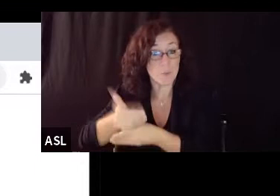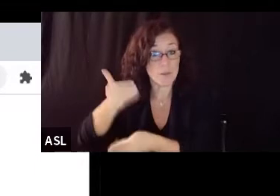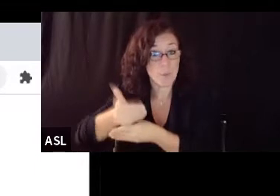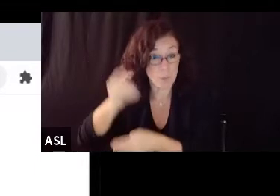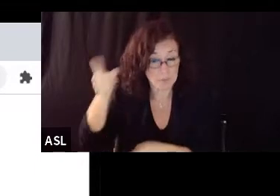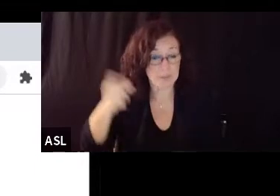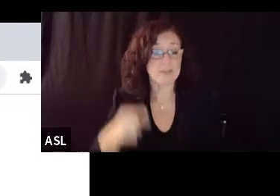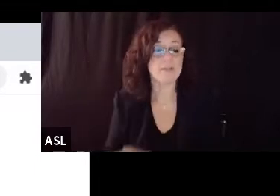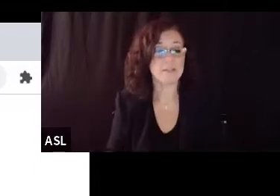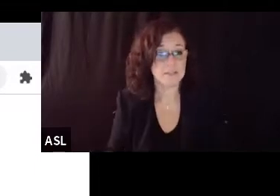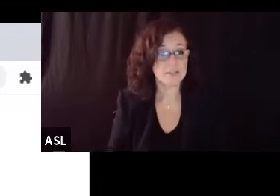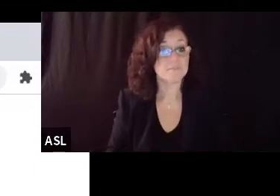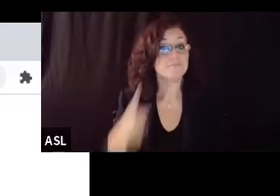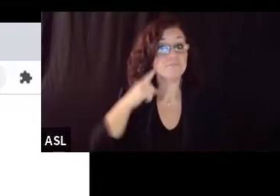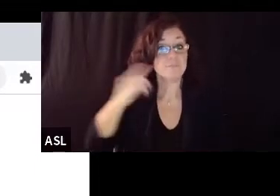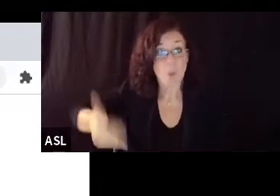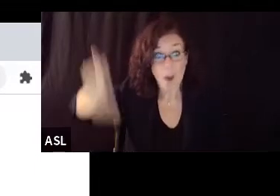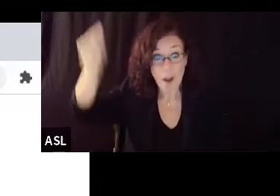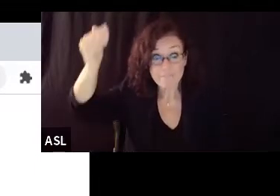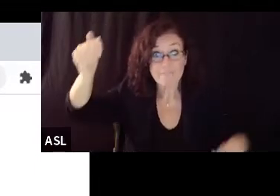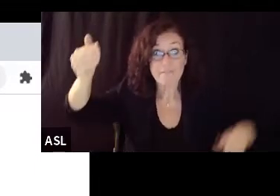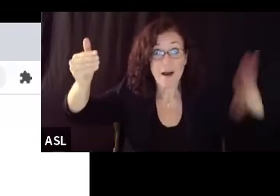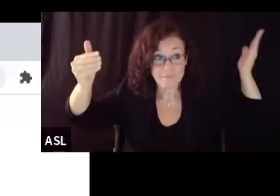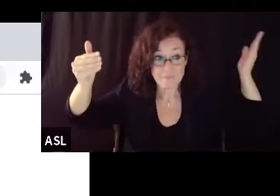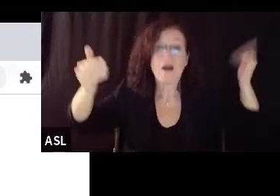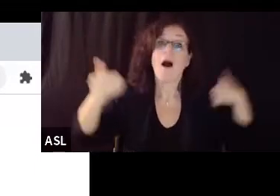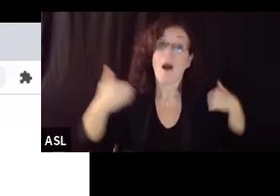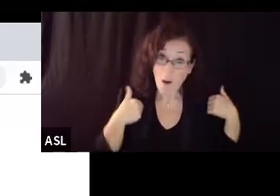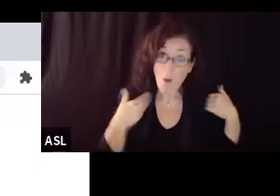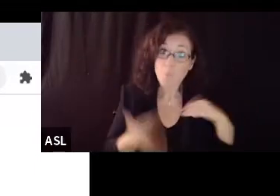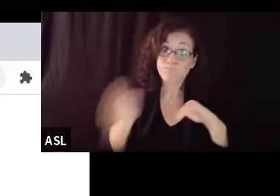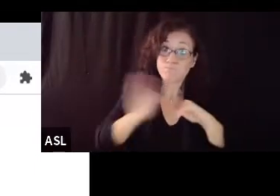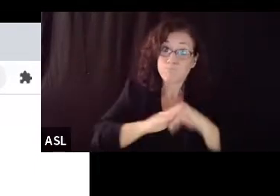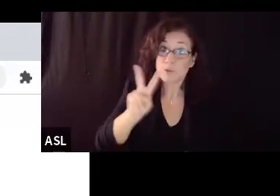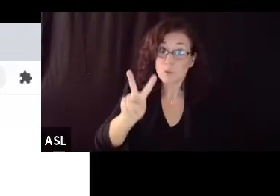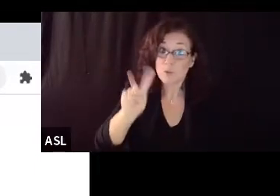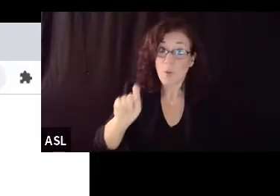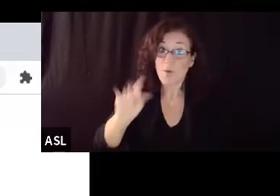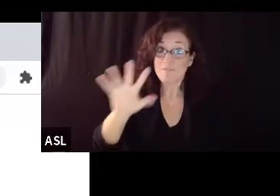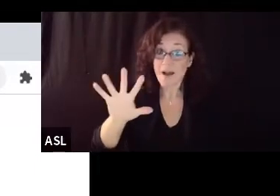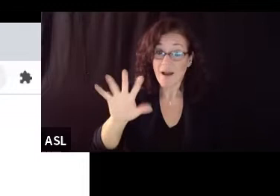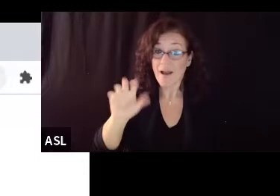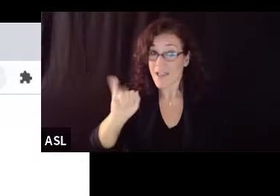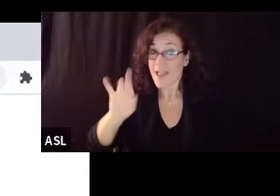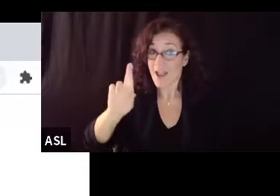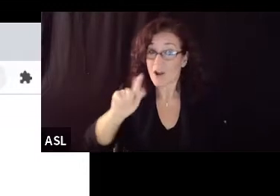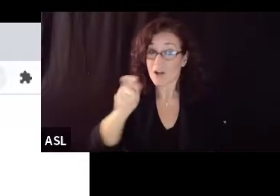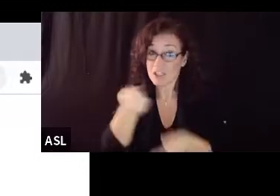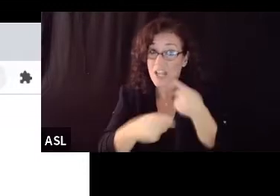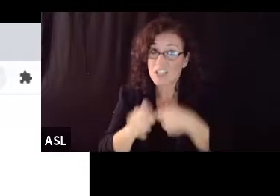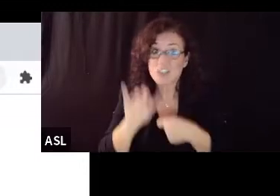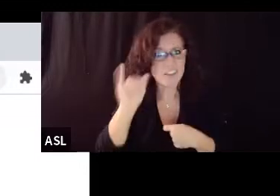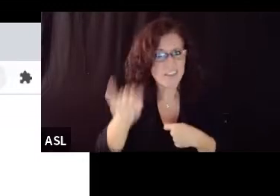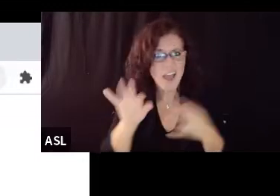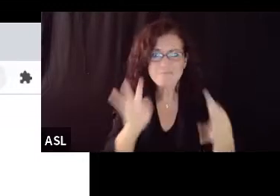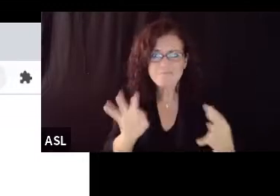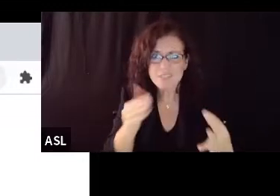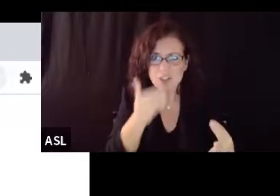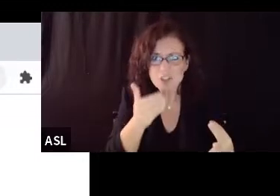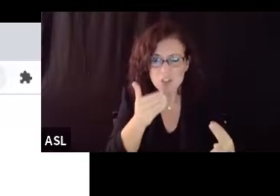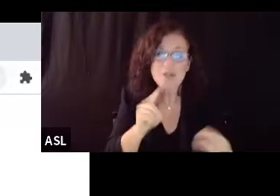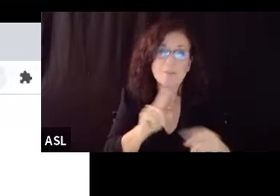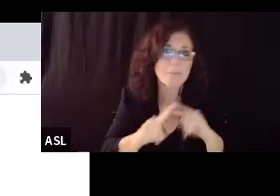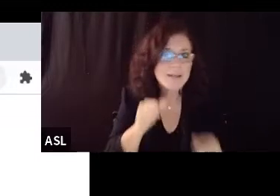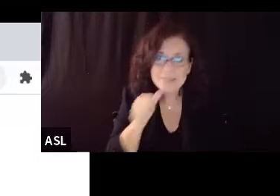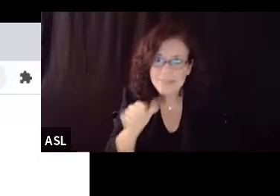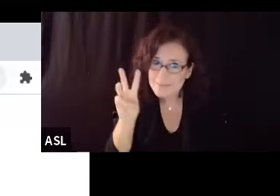in this case you open the windows you go to two and a half air changes per hour which is right where a classroom should be it's pretty good but it's nowhere near what people are recommending